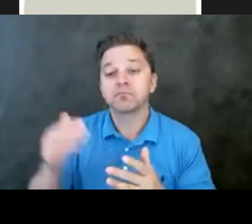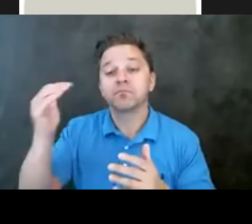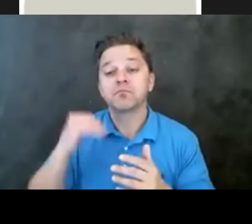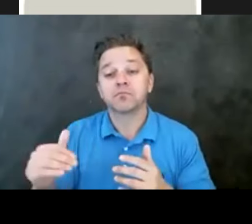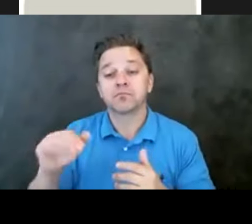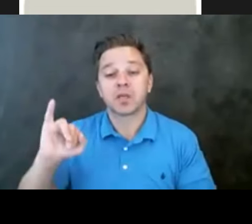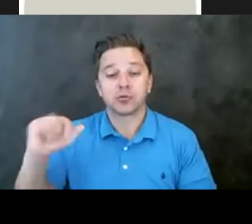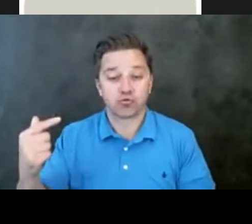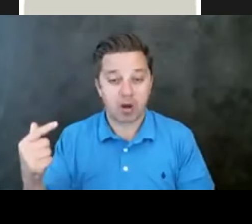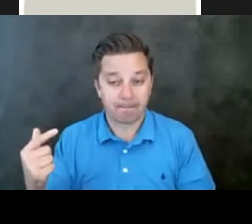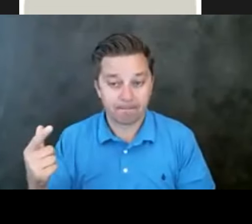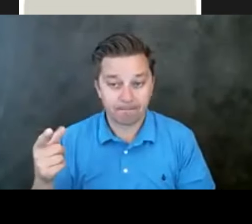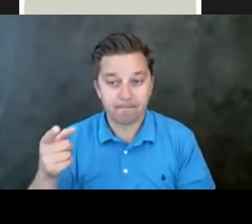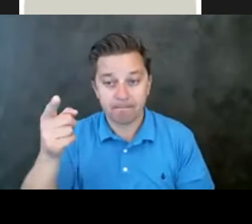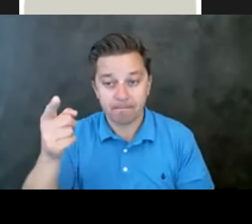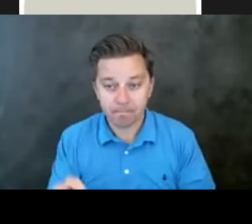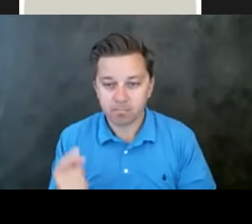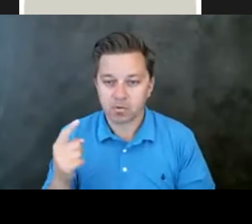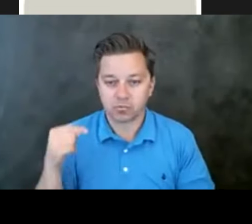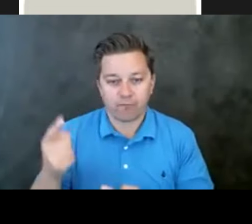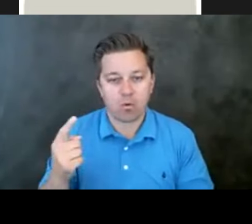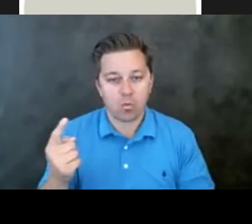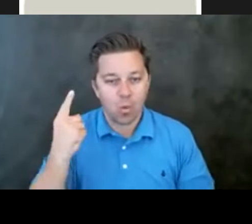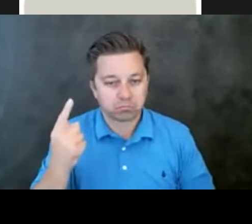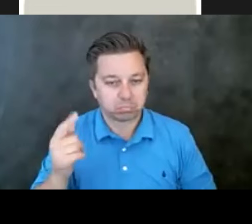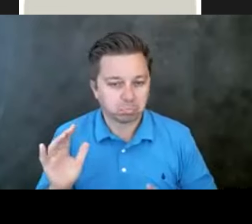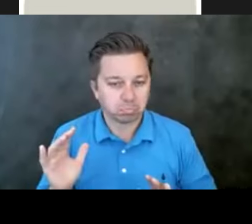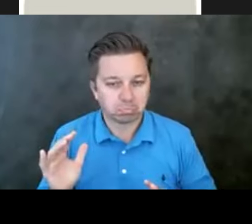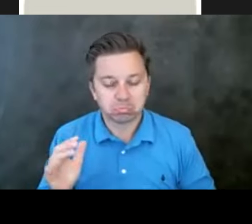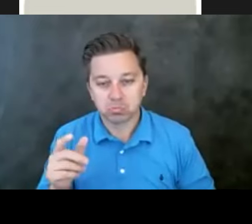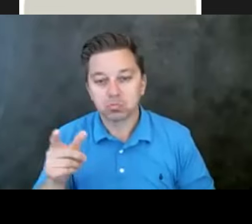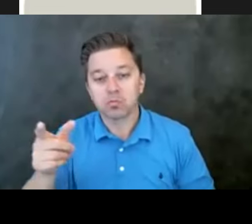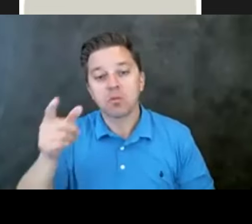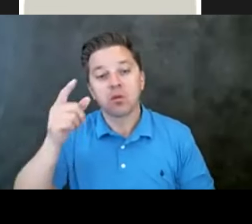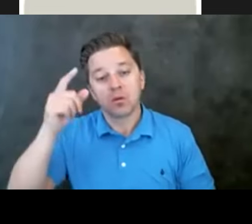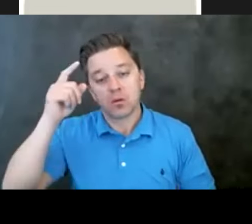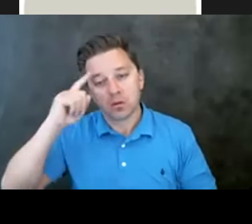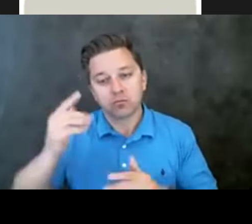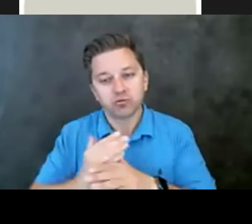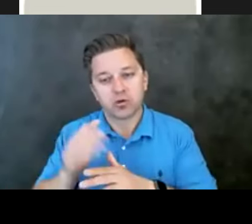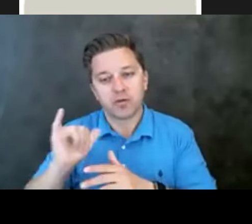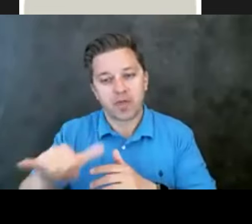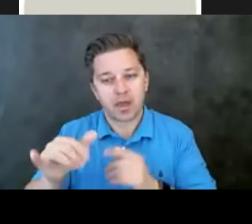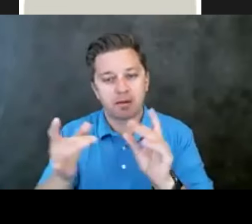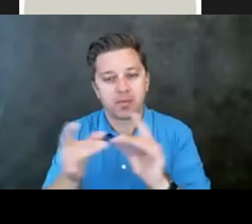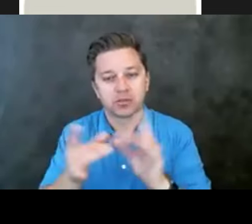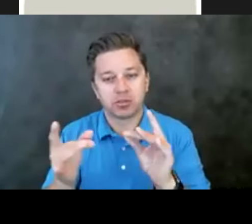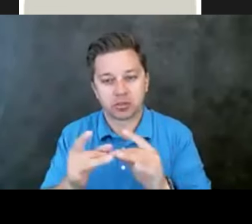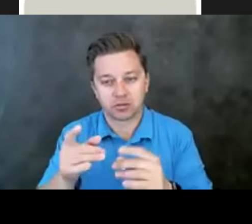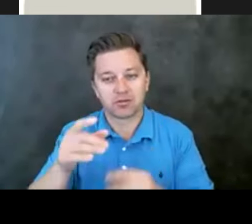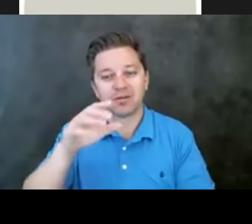Instagram. We, I just have one, um, to just kind of share this messaging and that the safe